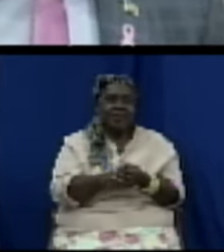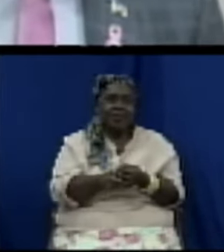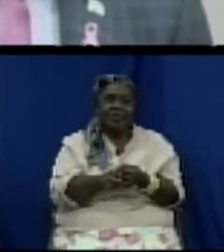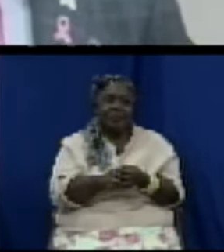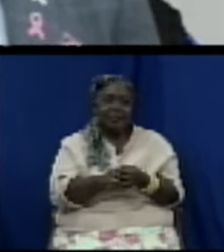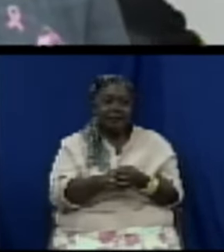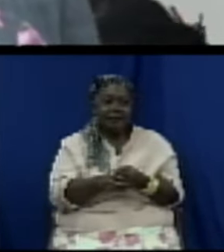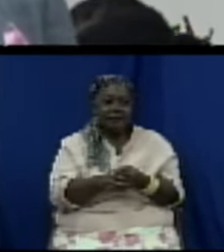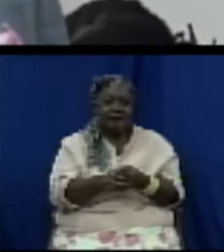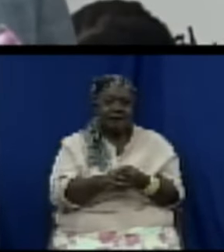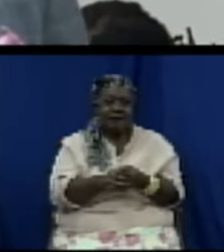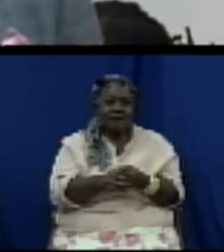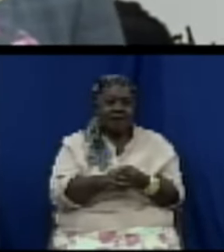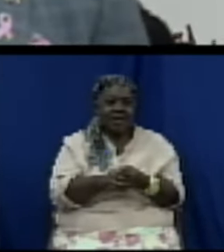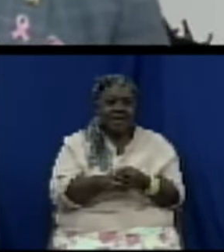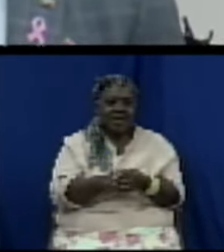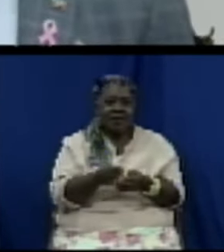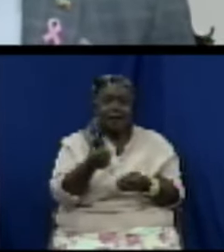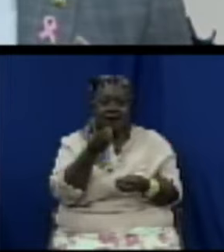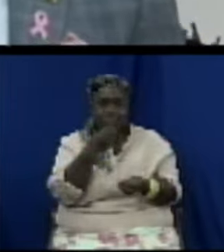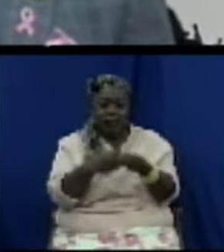think he would have spoken about that multiple times.